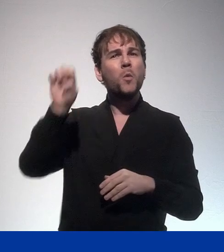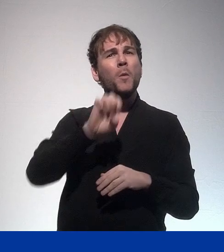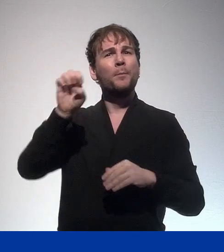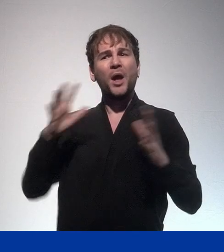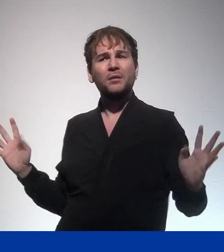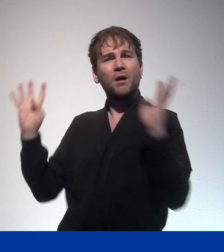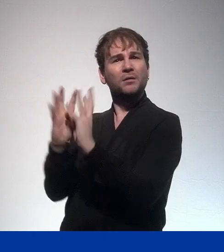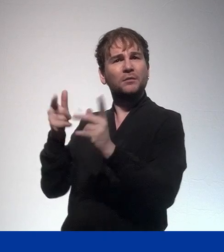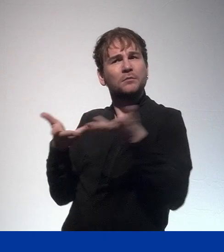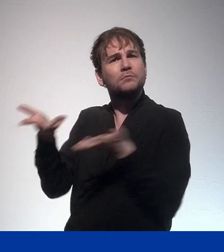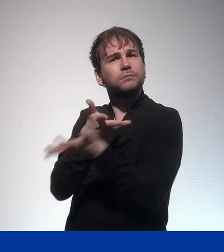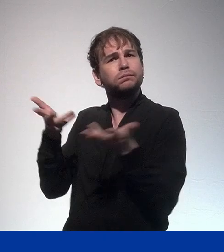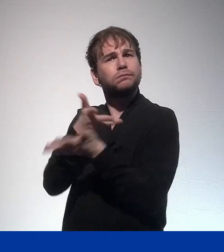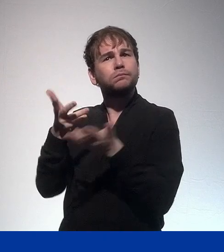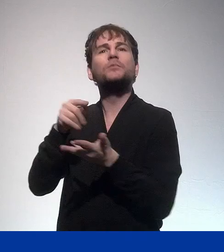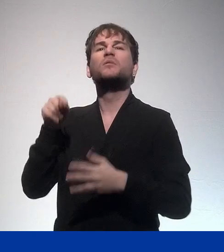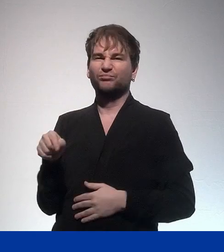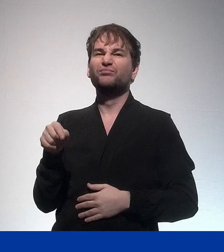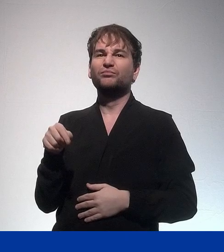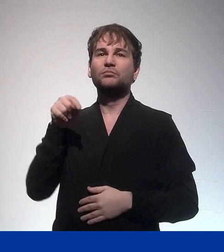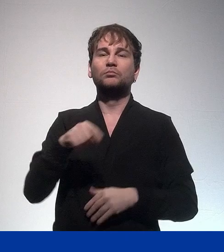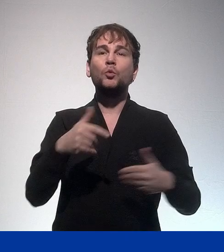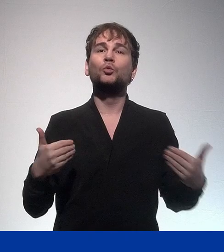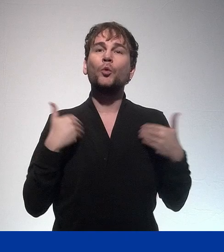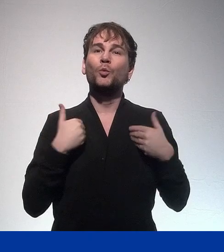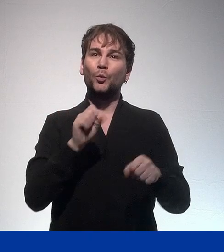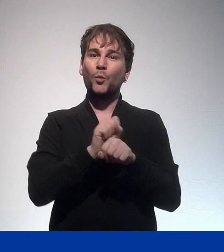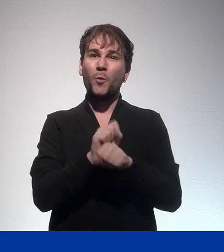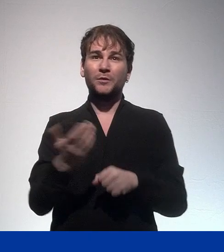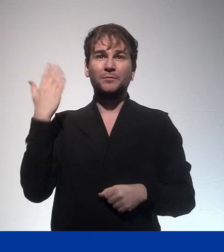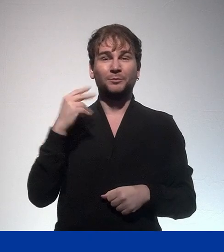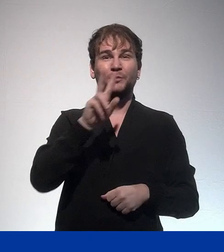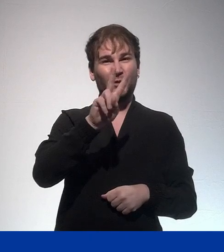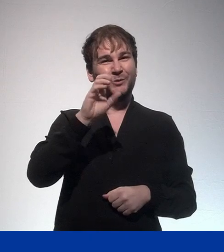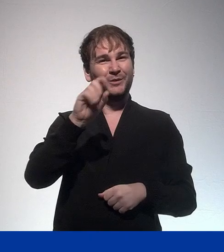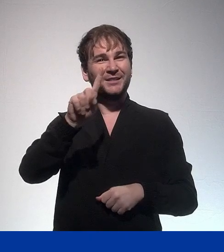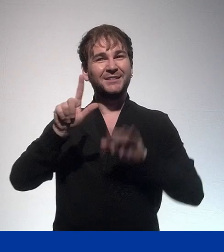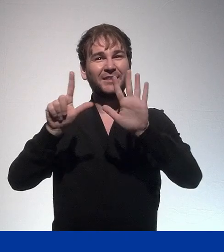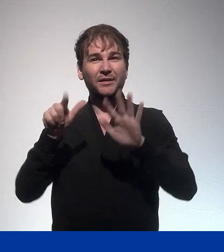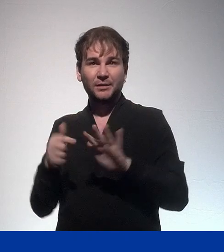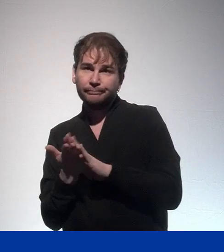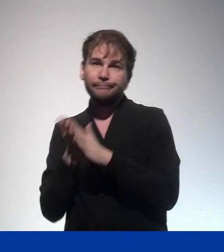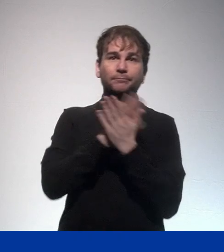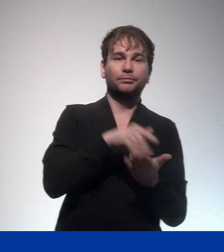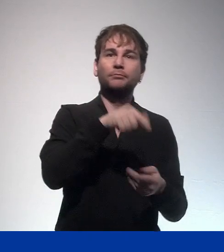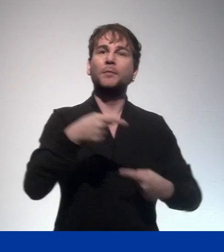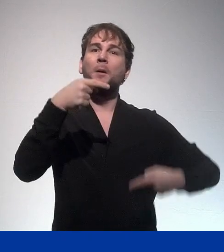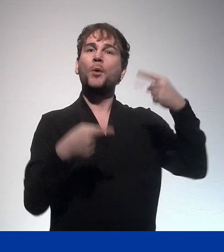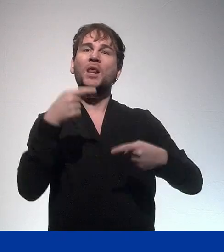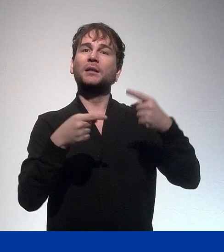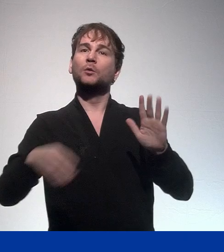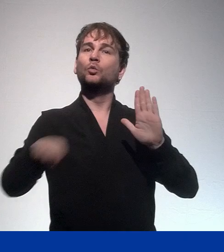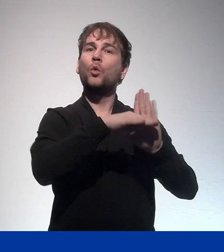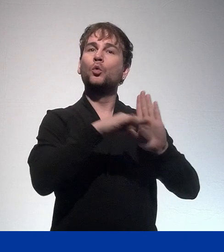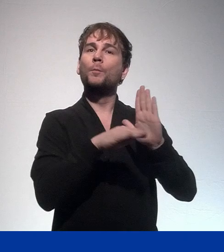of Europe afterwards. And then in the 2017 recommendations of the committee of ministers to member states on youth work, it was actually